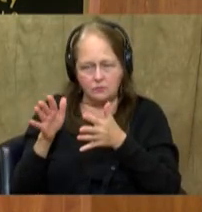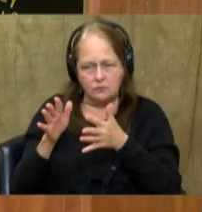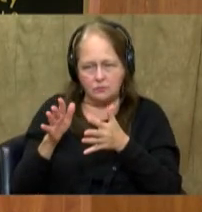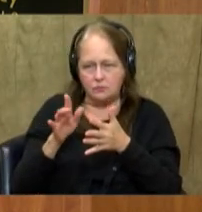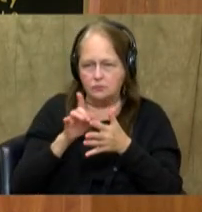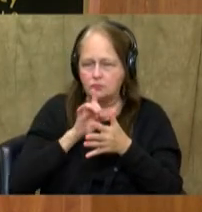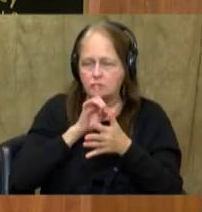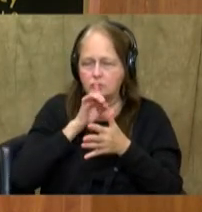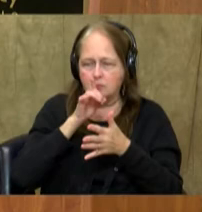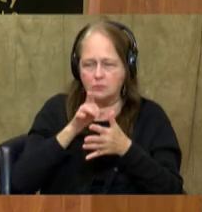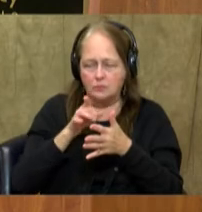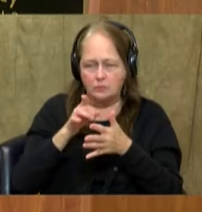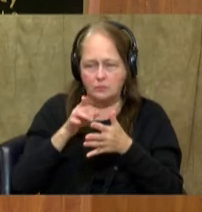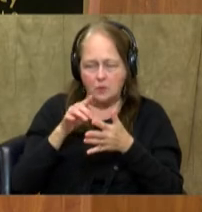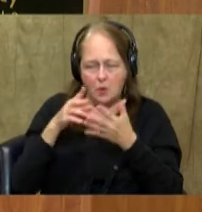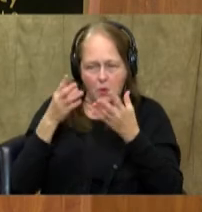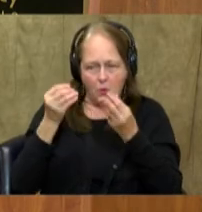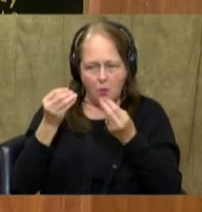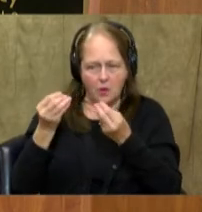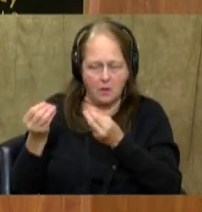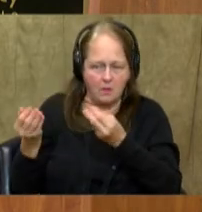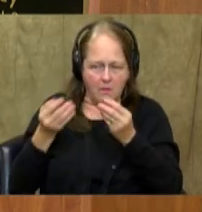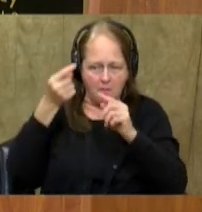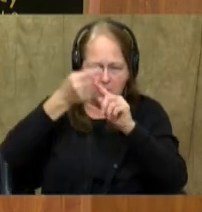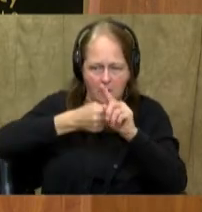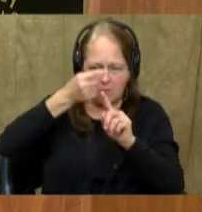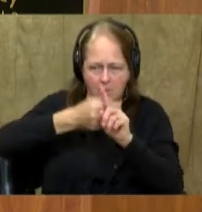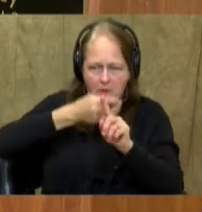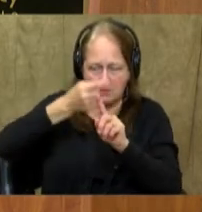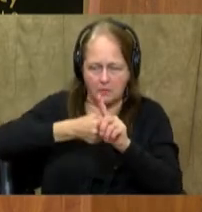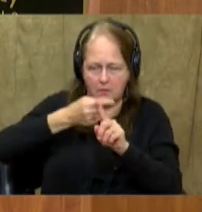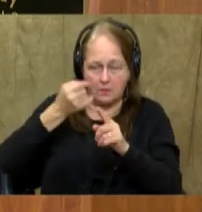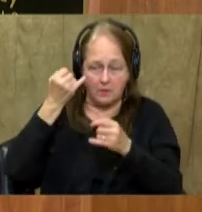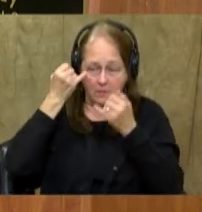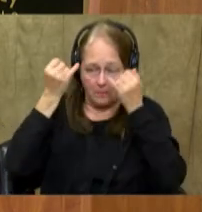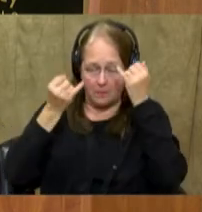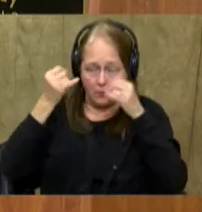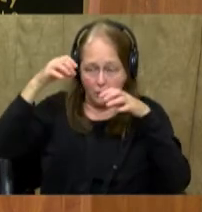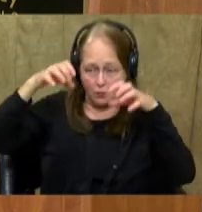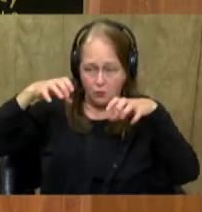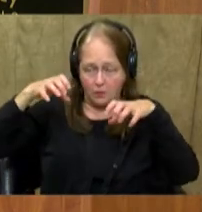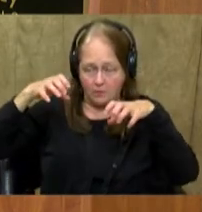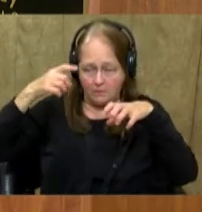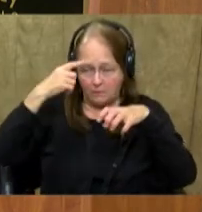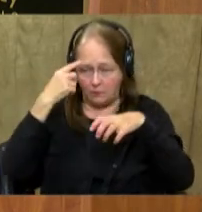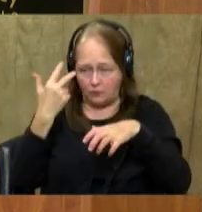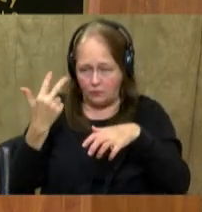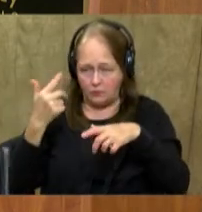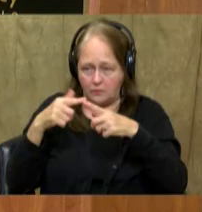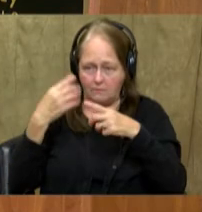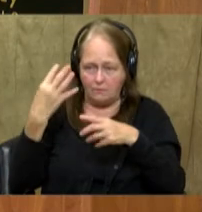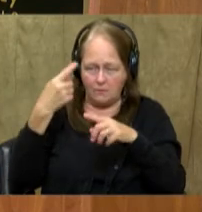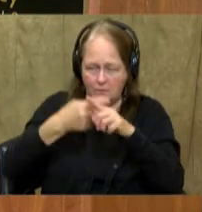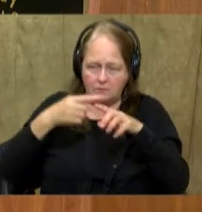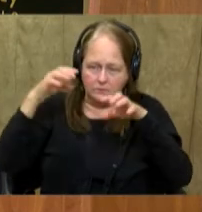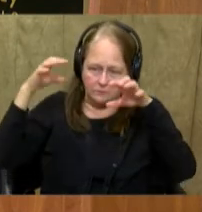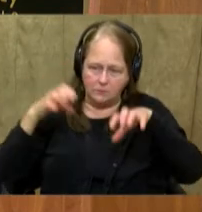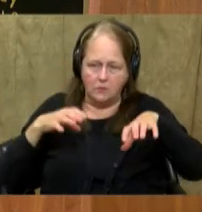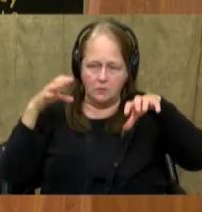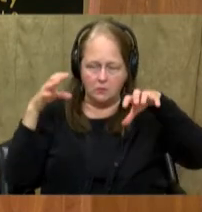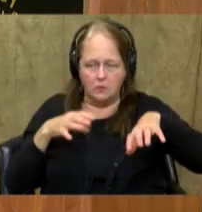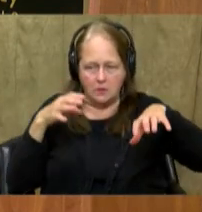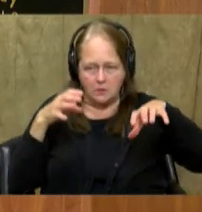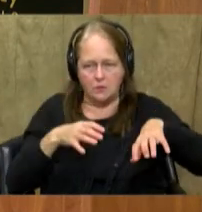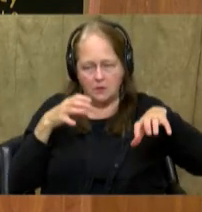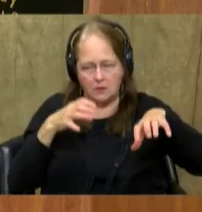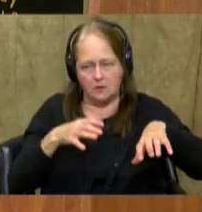and wet monsoons bring months of rain. Imagine it starts raining and it doesn't stop for three to four months. That's what they deal